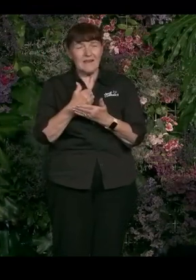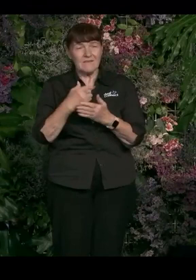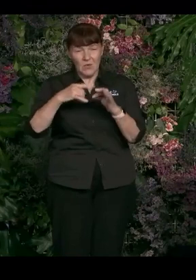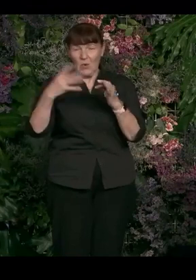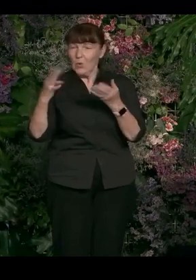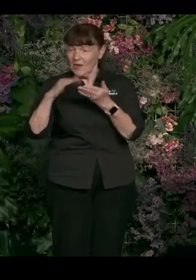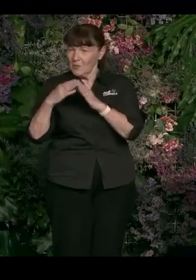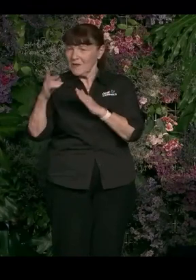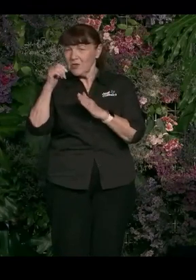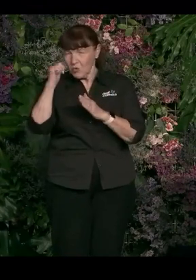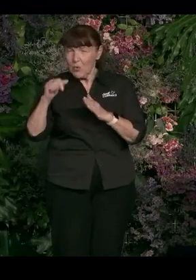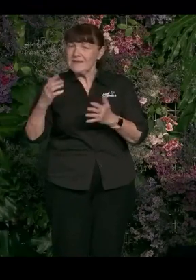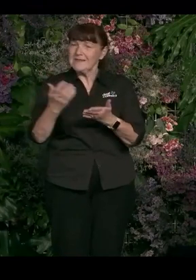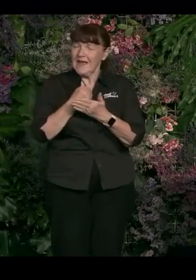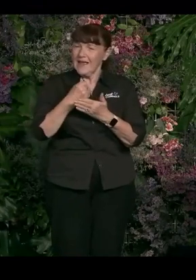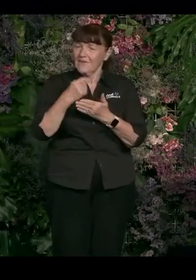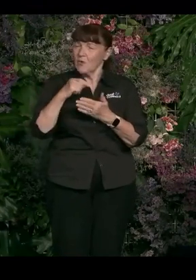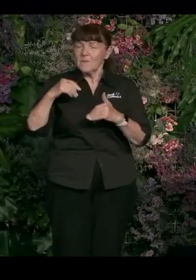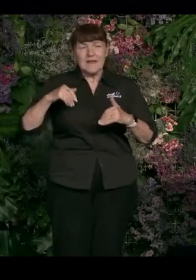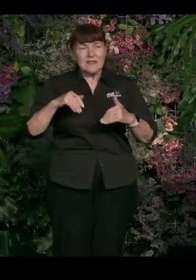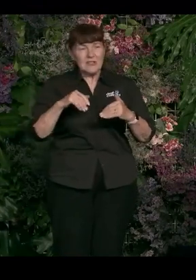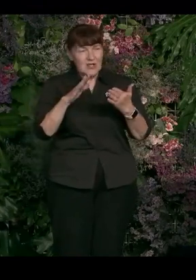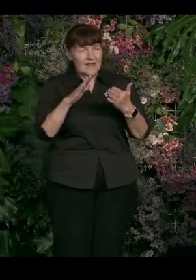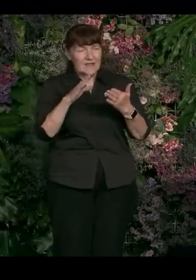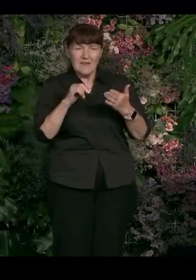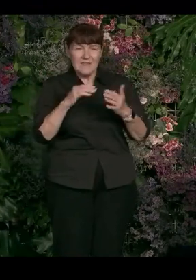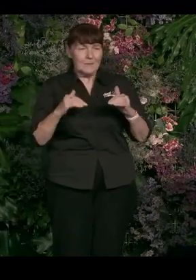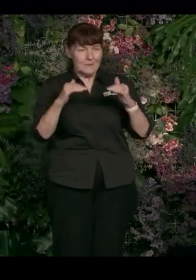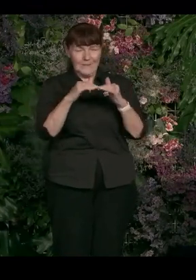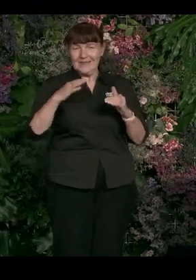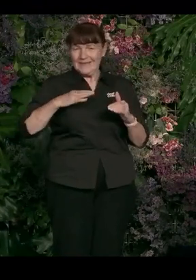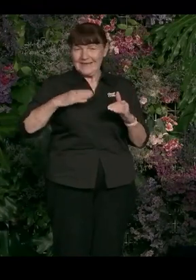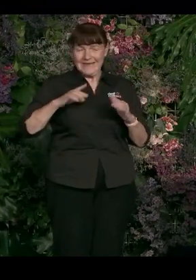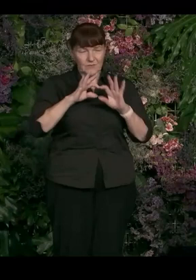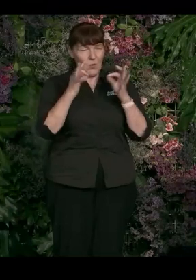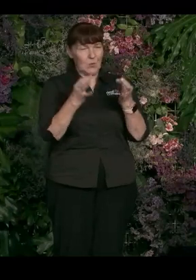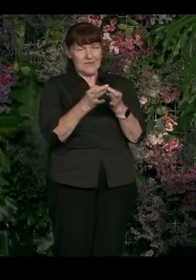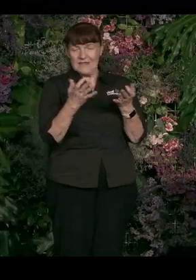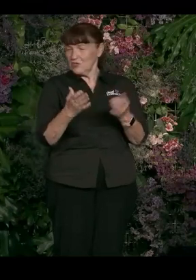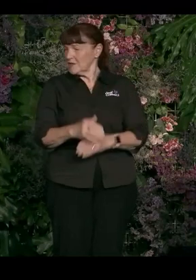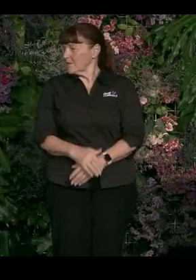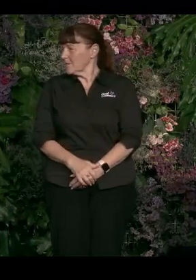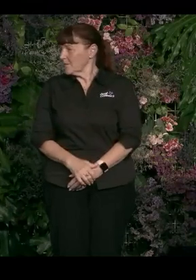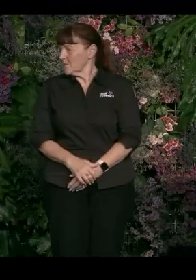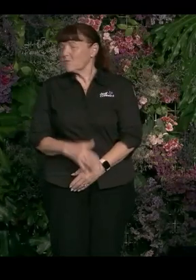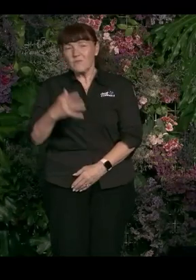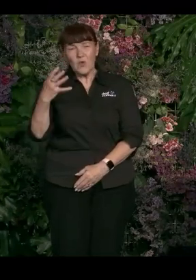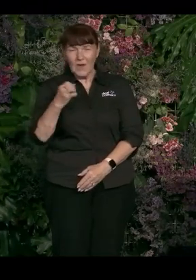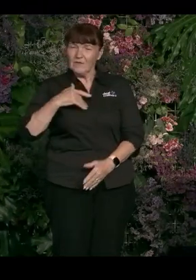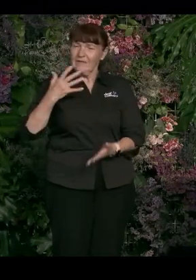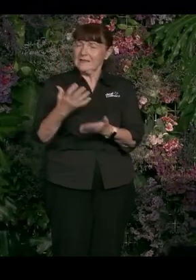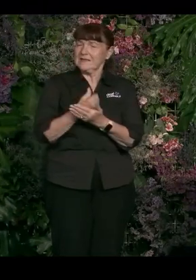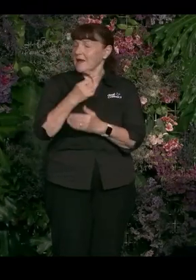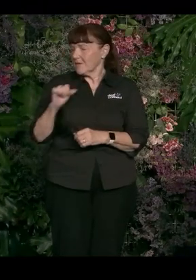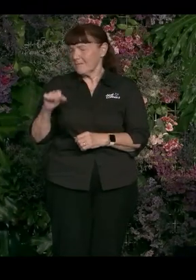safe because something's going to be challenged if it's not meeting the needs of the people or the organisation that they work in. You've got to be able to be safe in that.